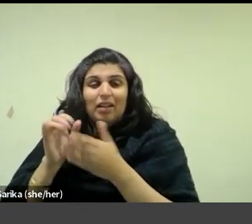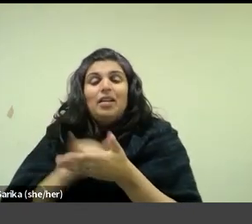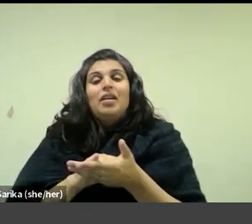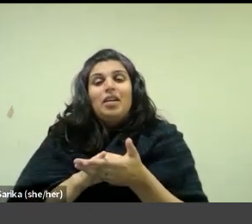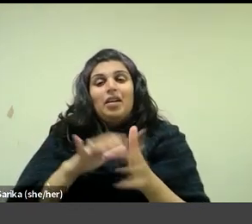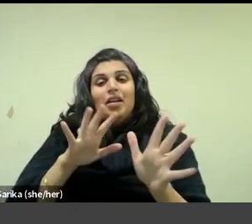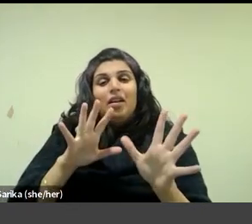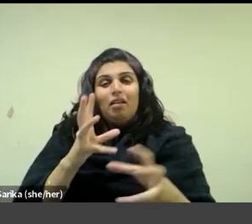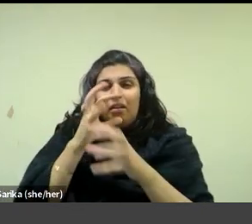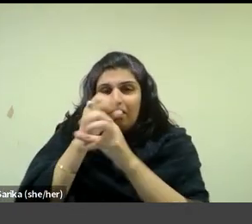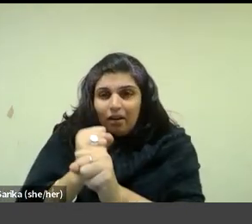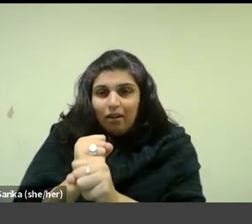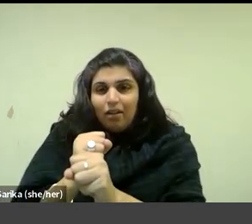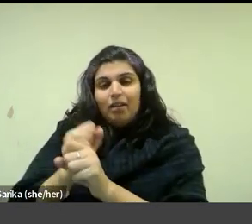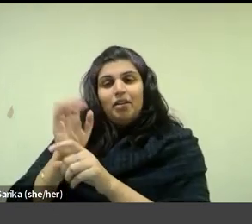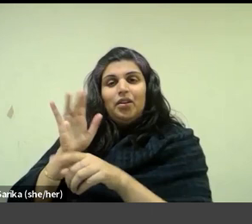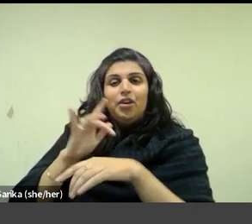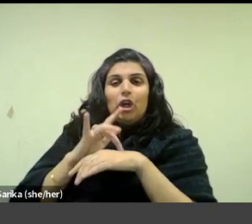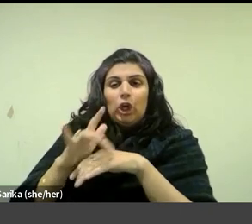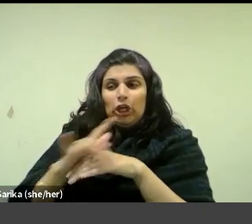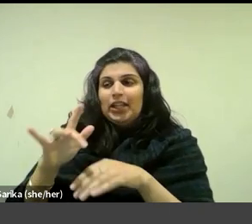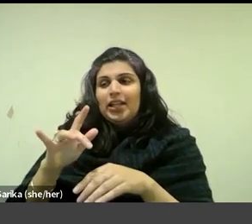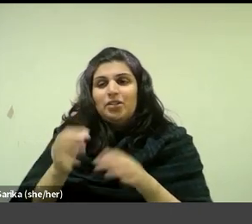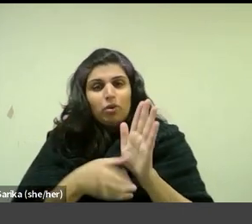the attention of Vuillard's earliest critics.